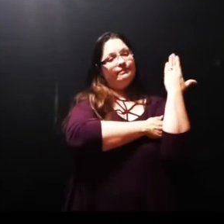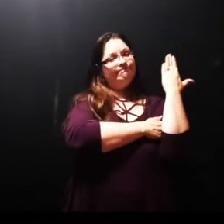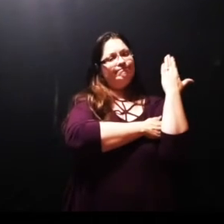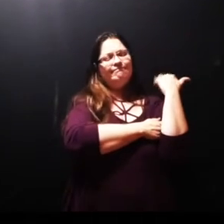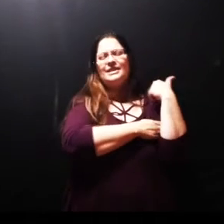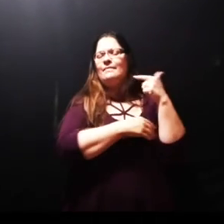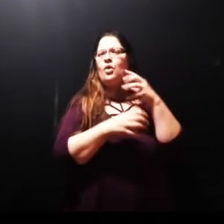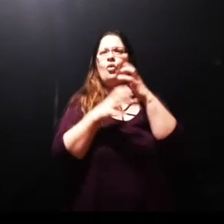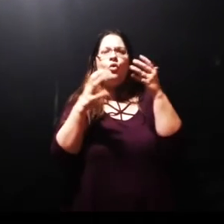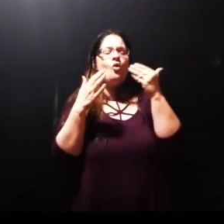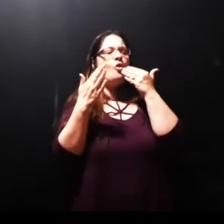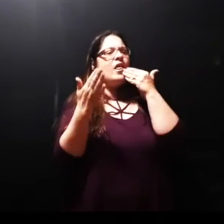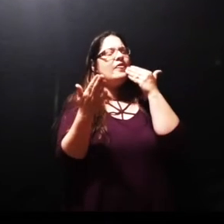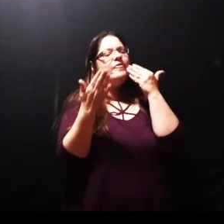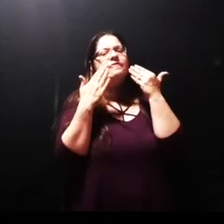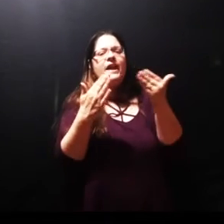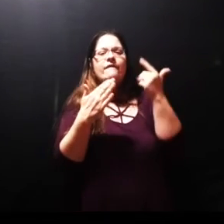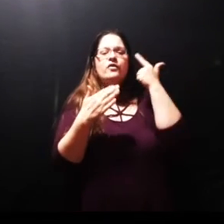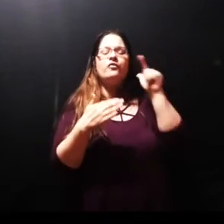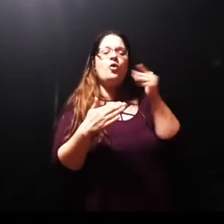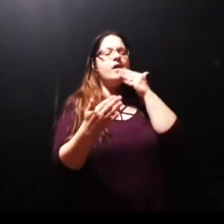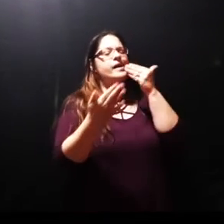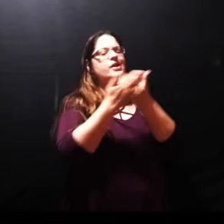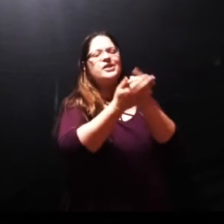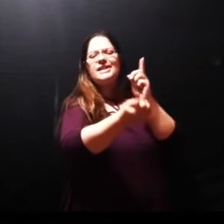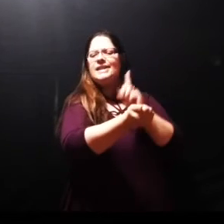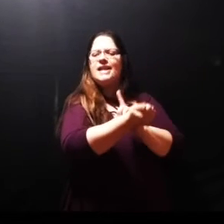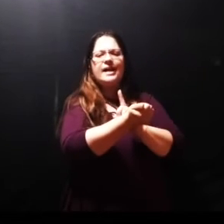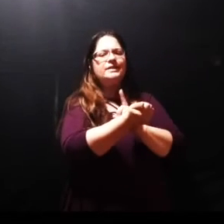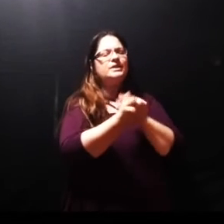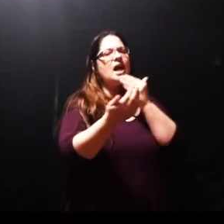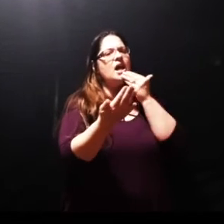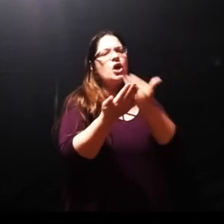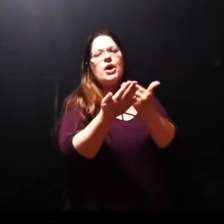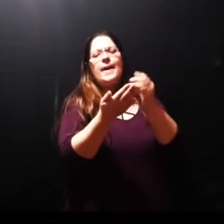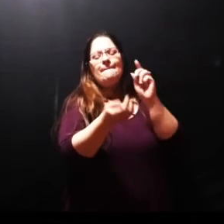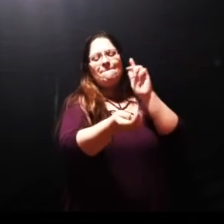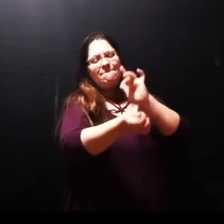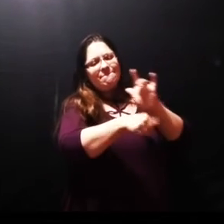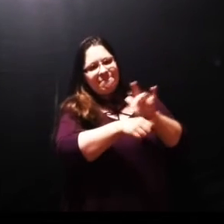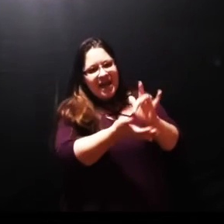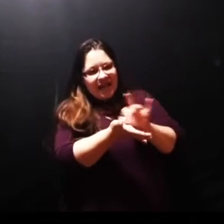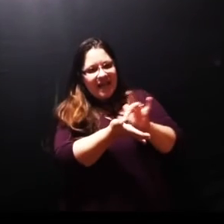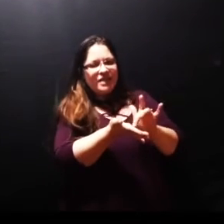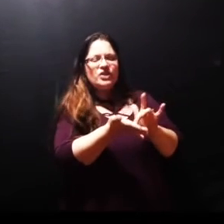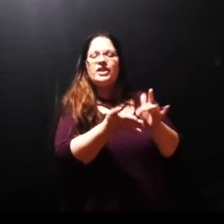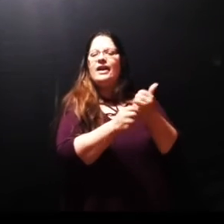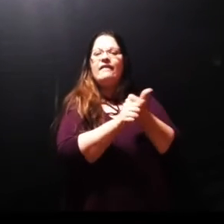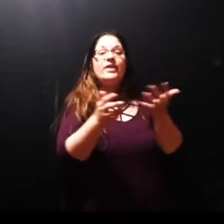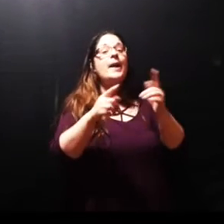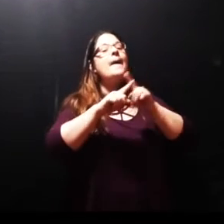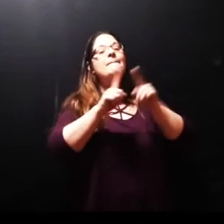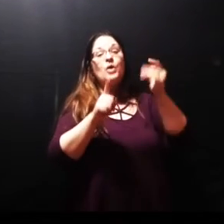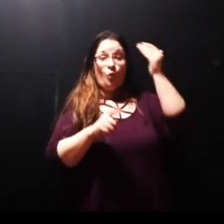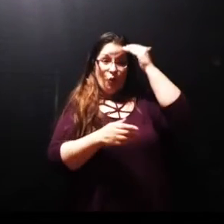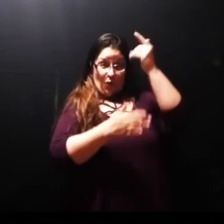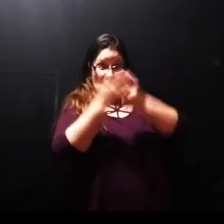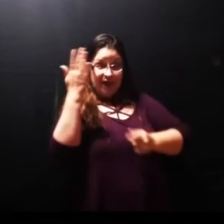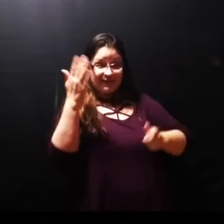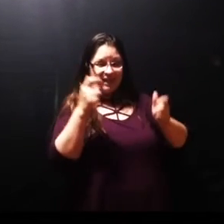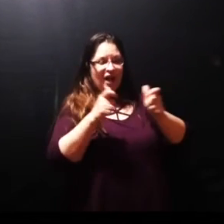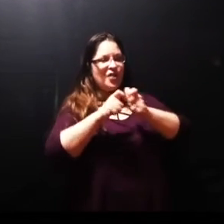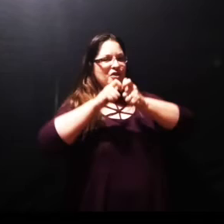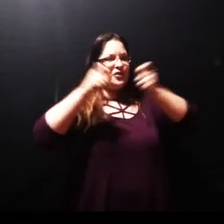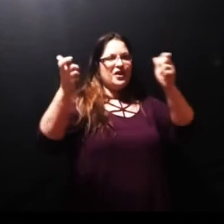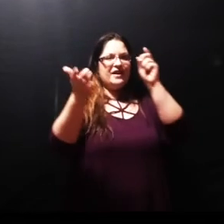but I want you to know I'm so thankful for good doctors and good medications and good staff at the hospital but the great physician healed me